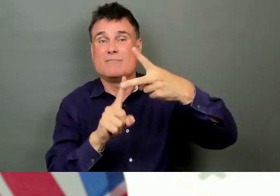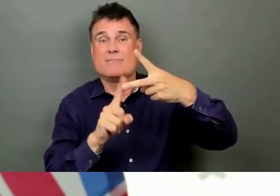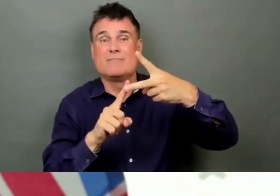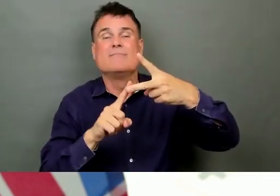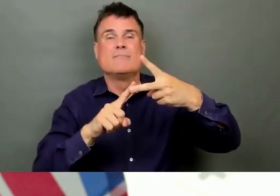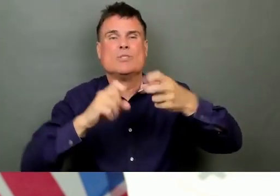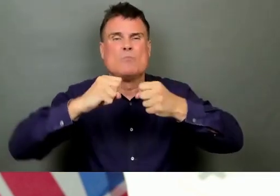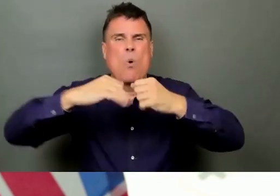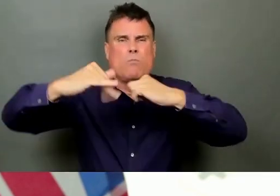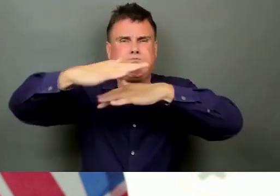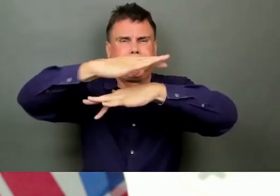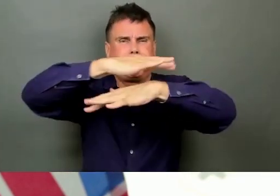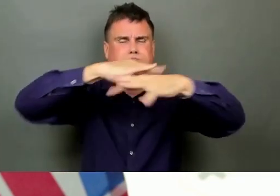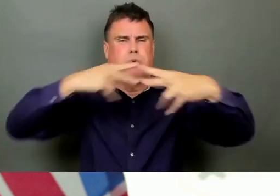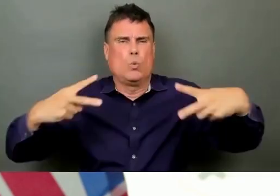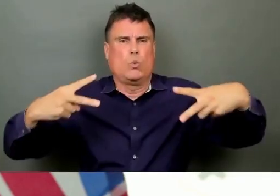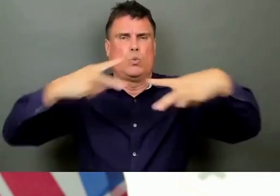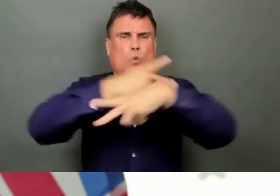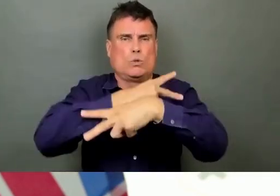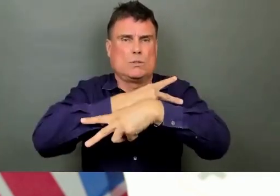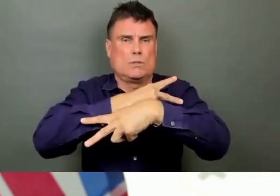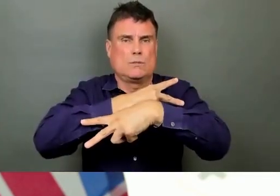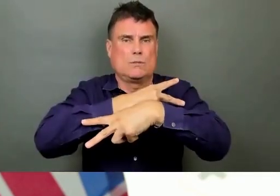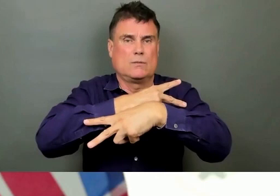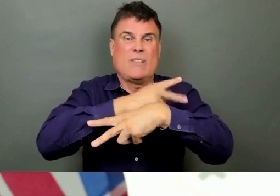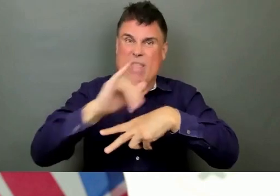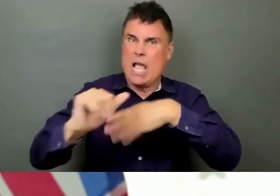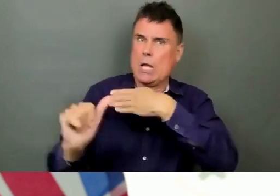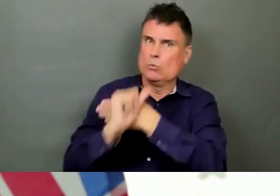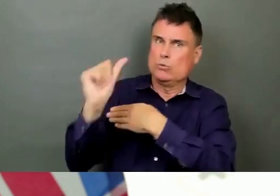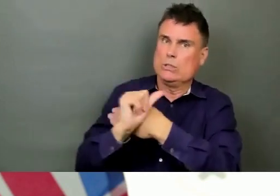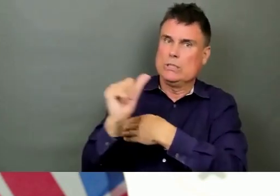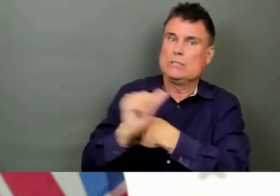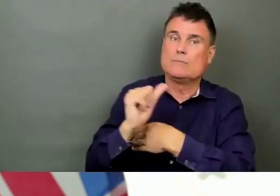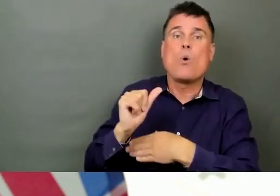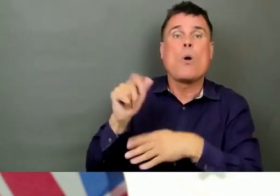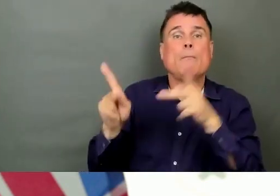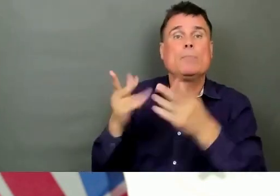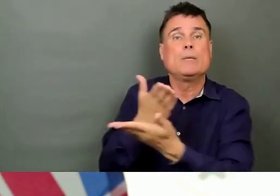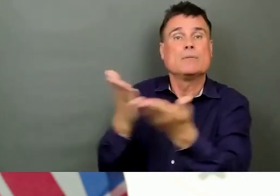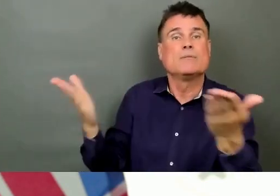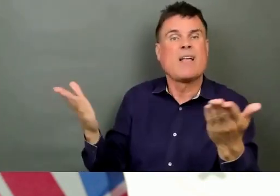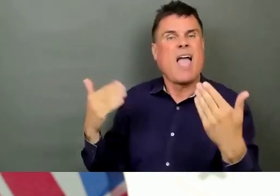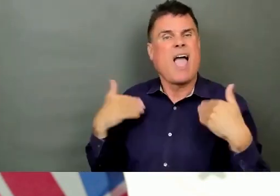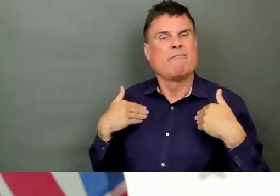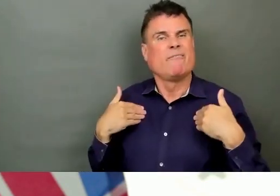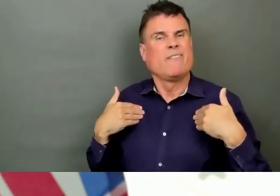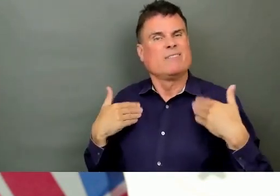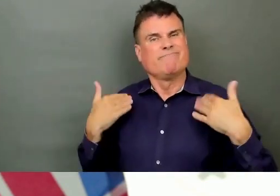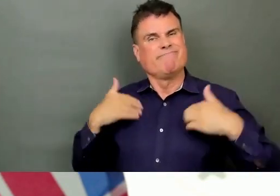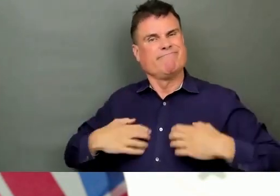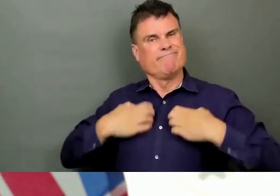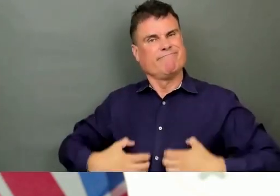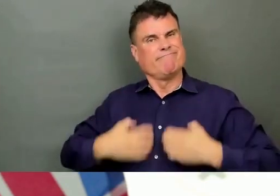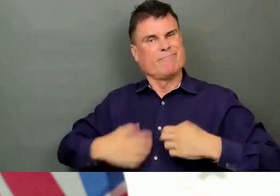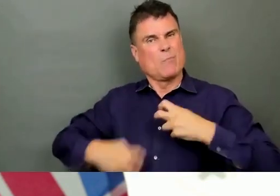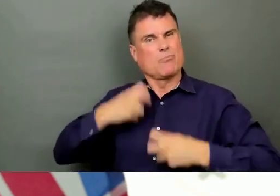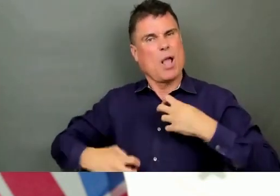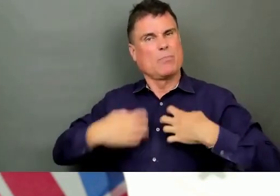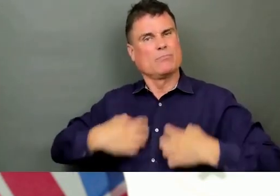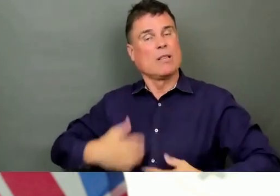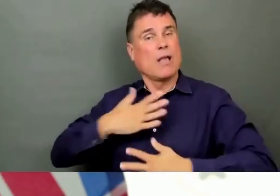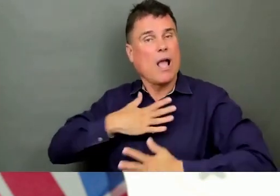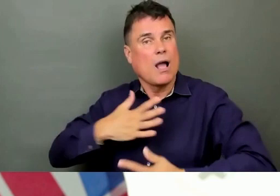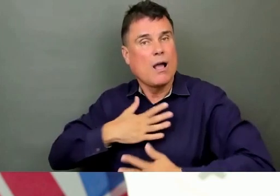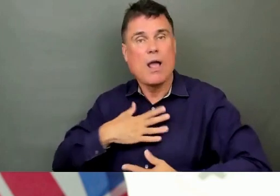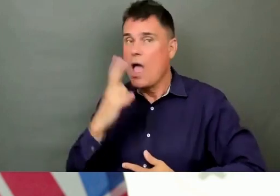-existing respiratory condition such as asthma or chronic obstructive pulmonary disease. It's also a risk for